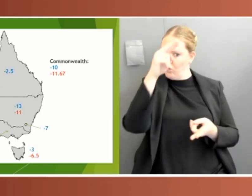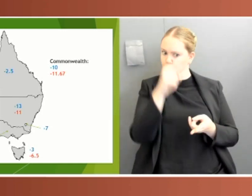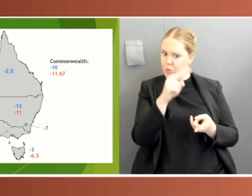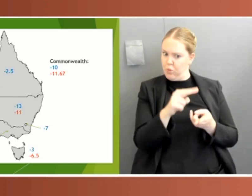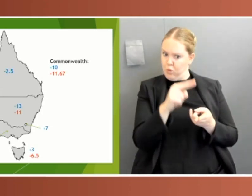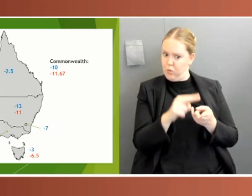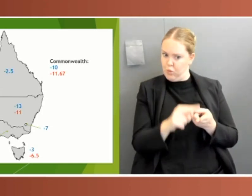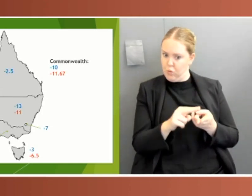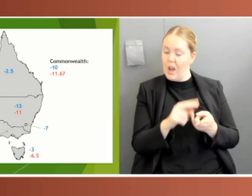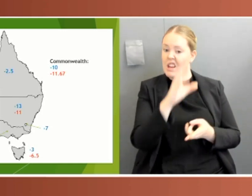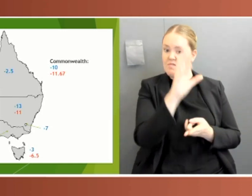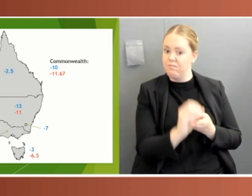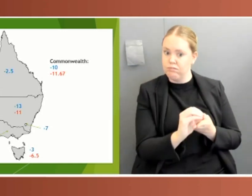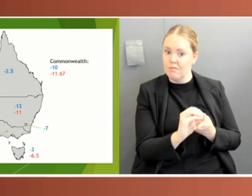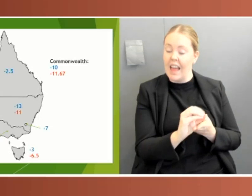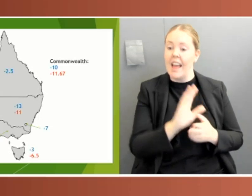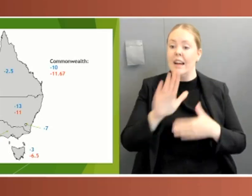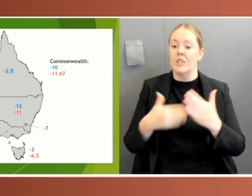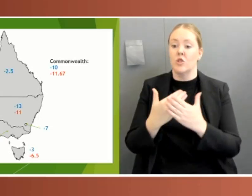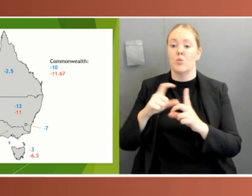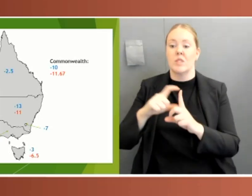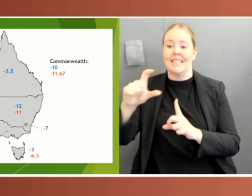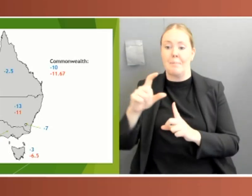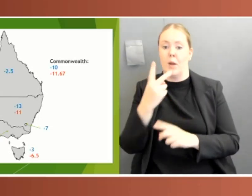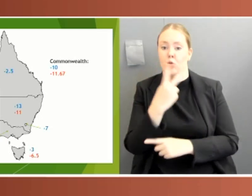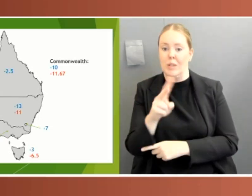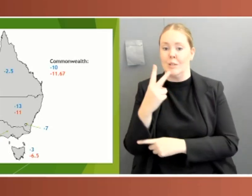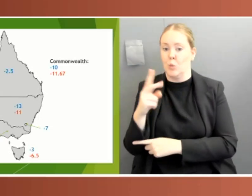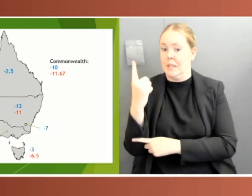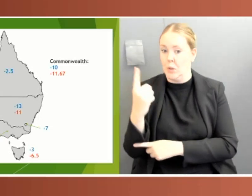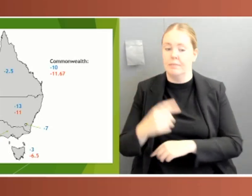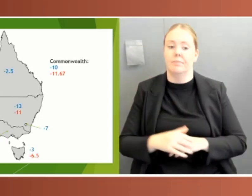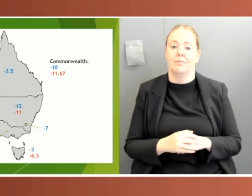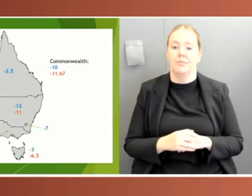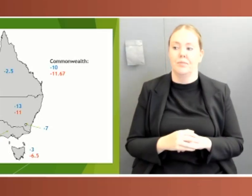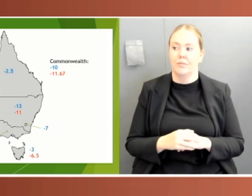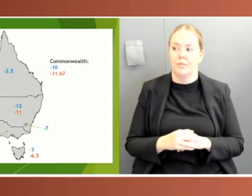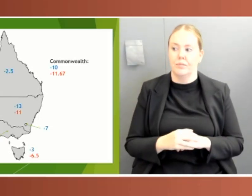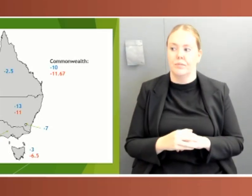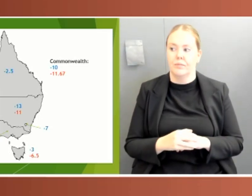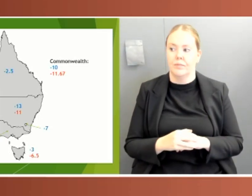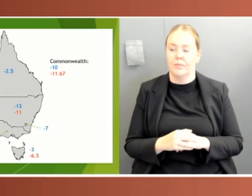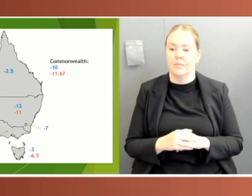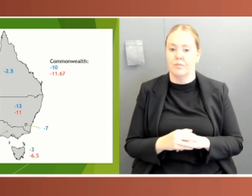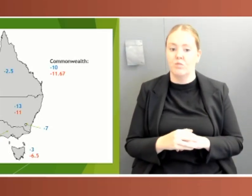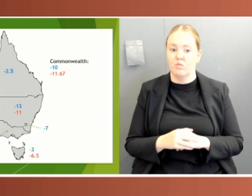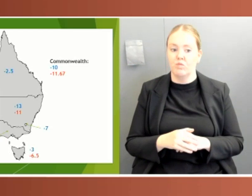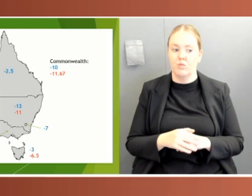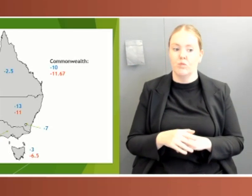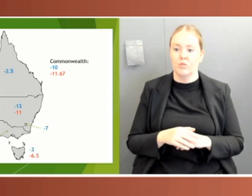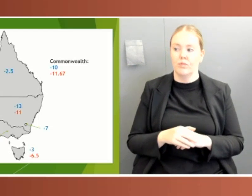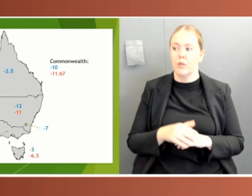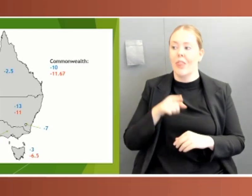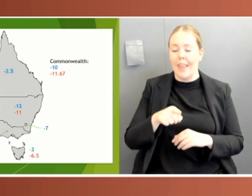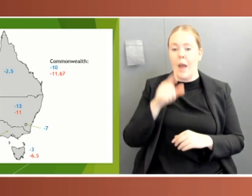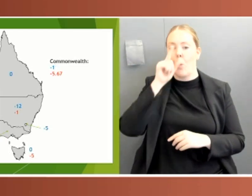that year, in order to more appropriately deal with the pandemic and the rush of legislation and accountability measures that would need to be undertaken. The